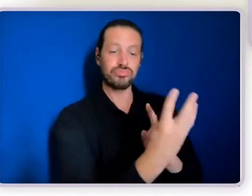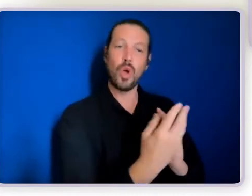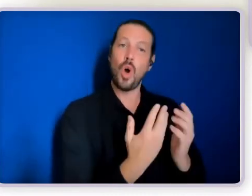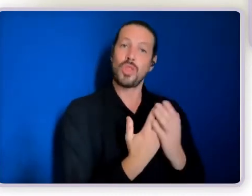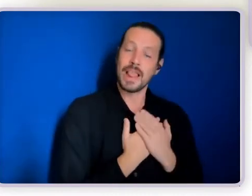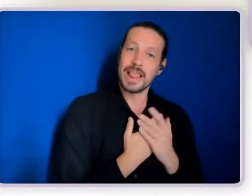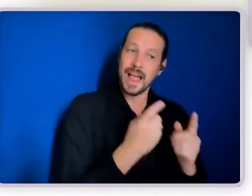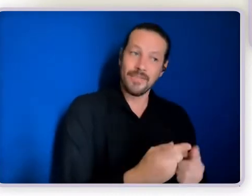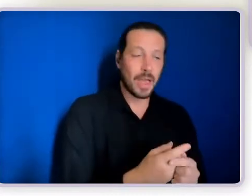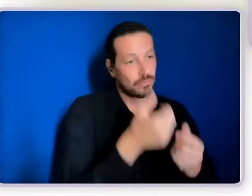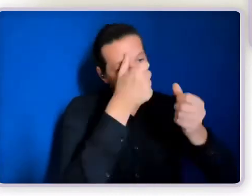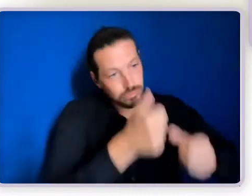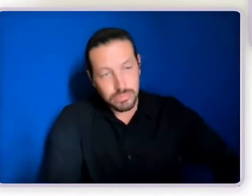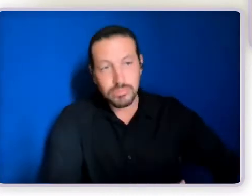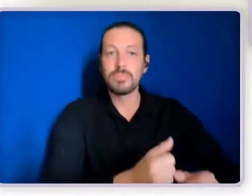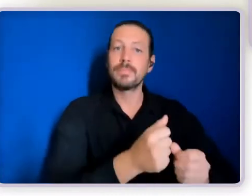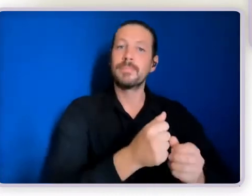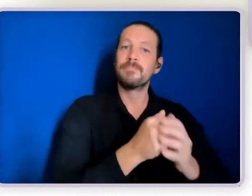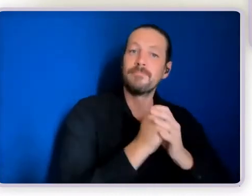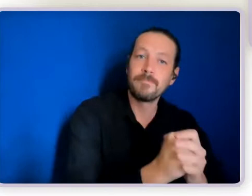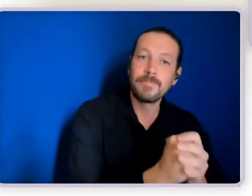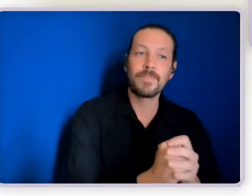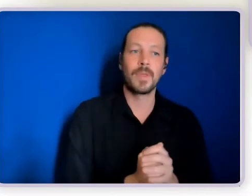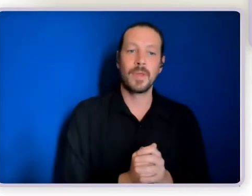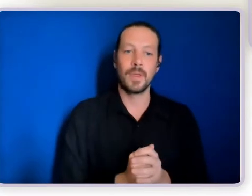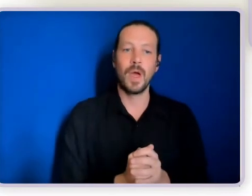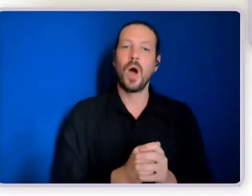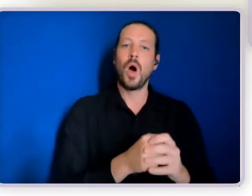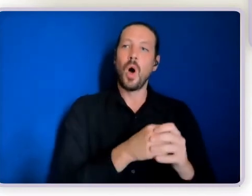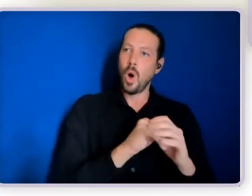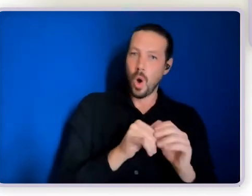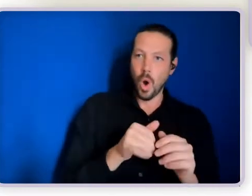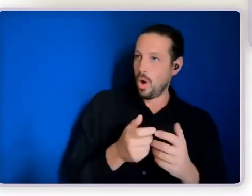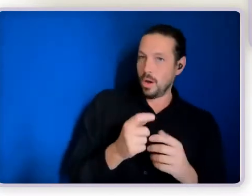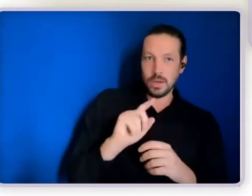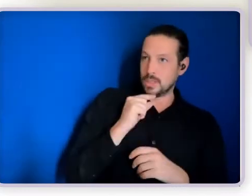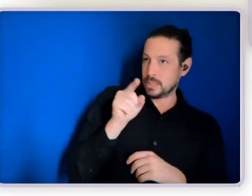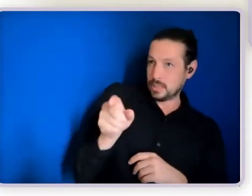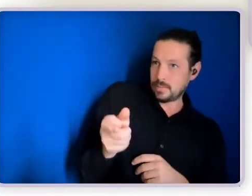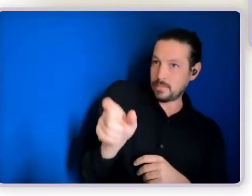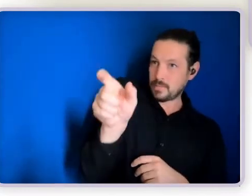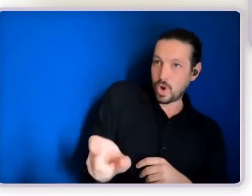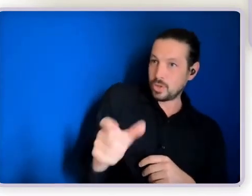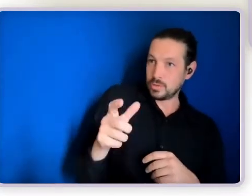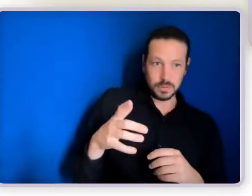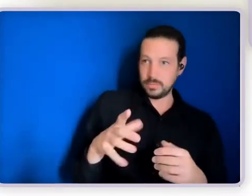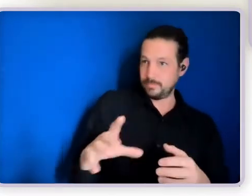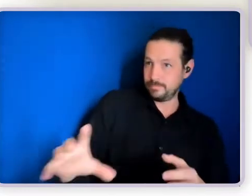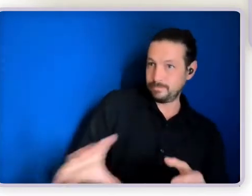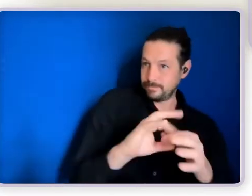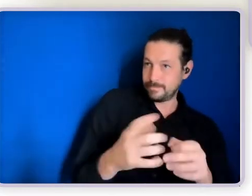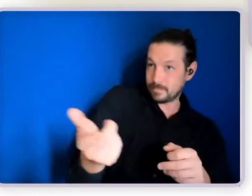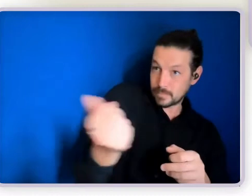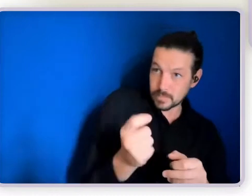know them, and or intentionally bringing people around them who may develop those types of intimate relationships with an